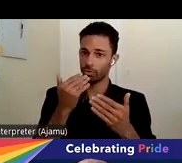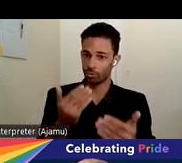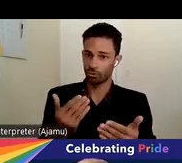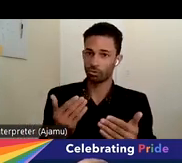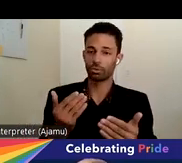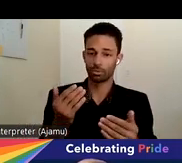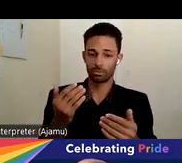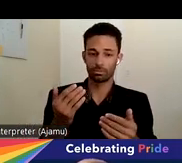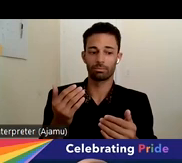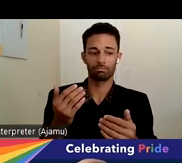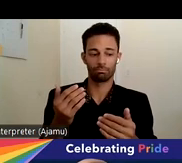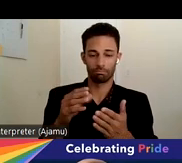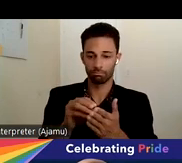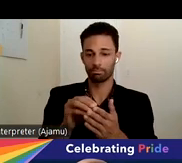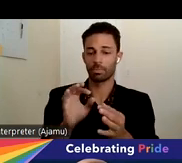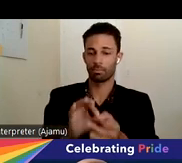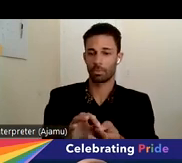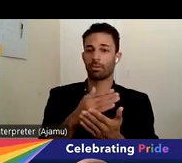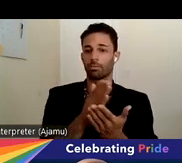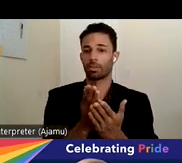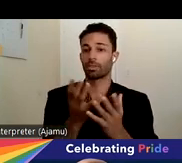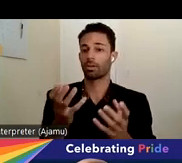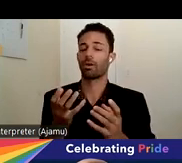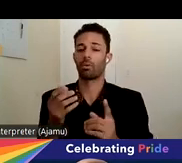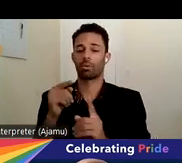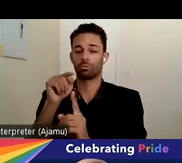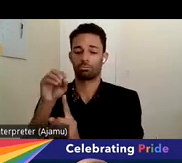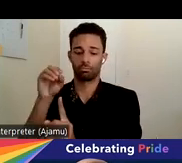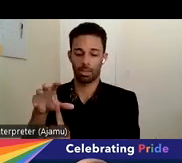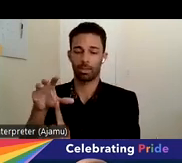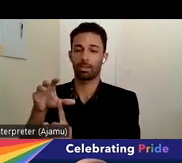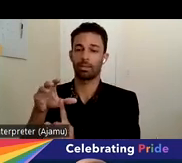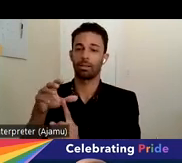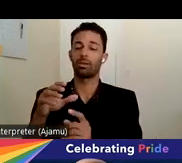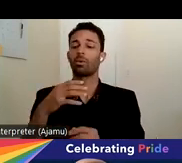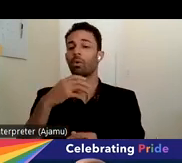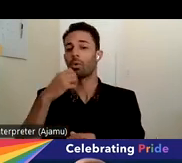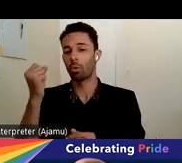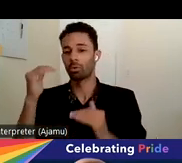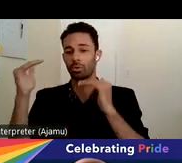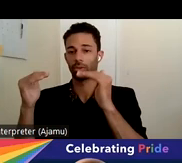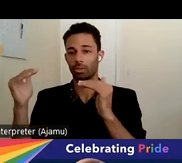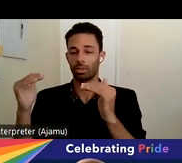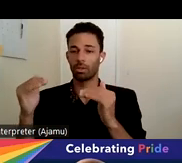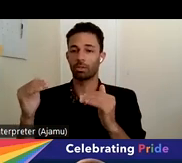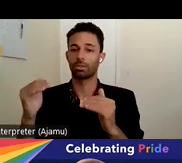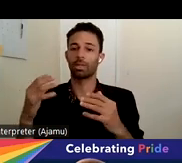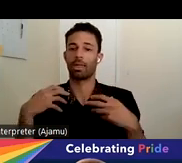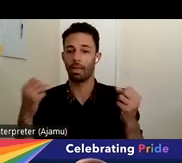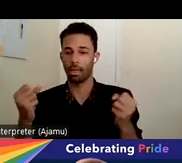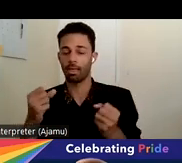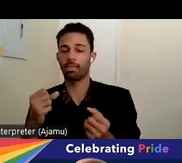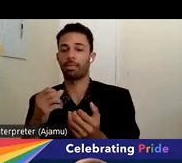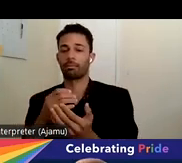In particular, I wanted to highlight the package, the older adult behavioral health package that's been approved, that was